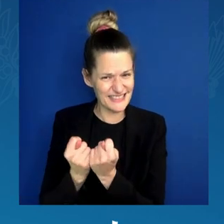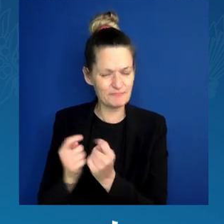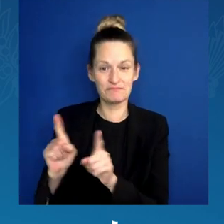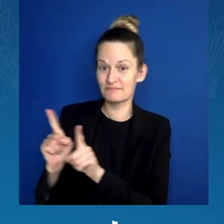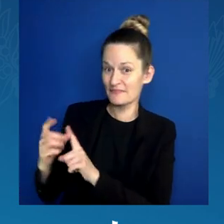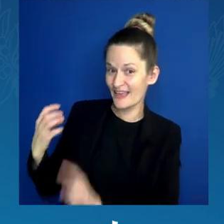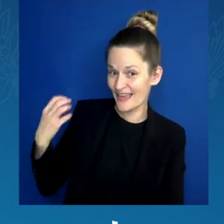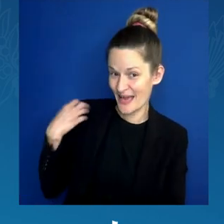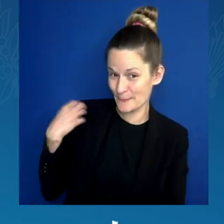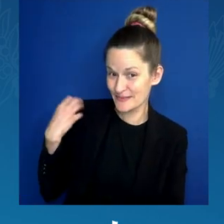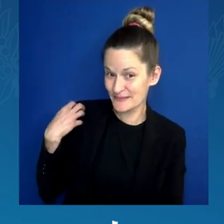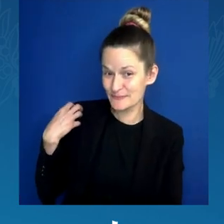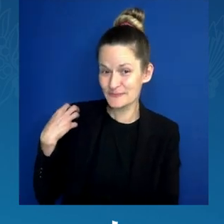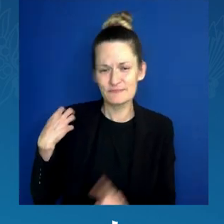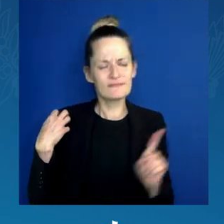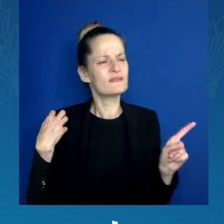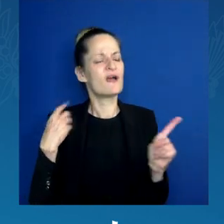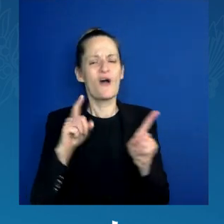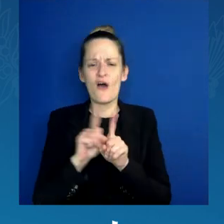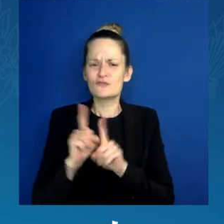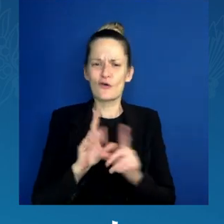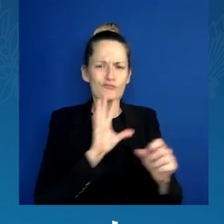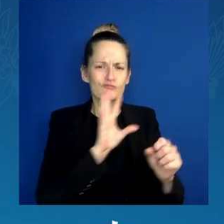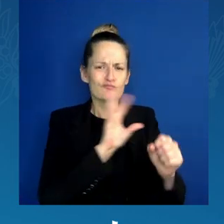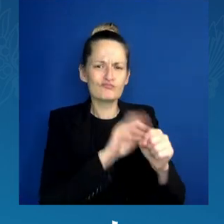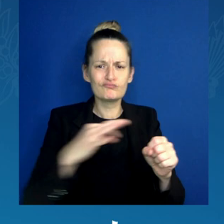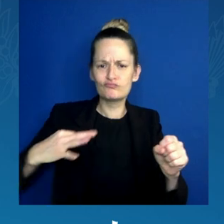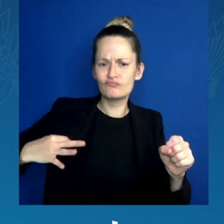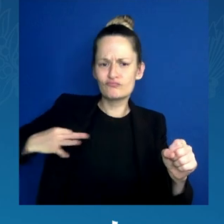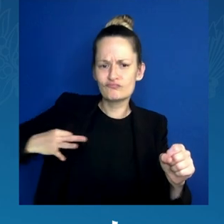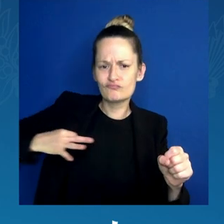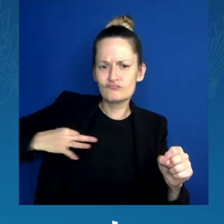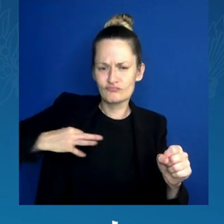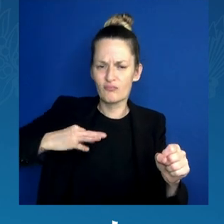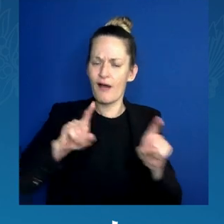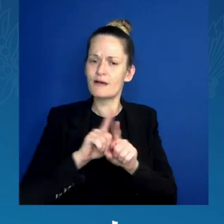And now a registered voter.